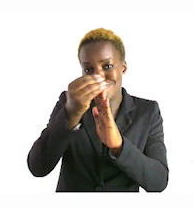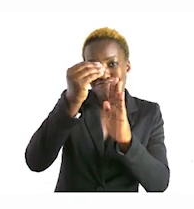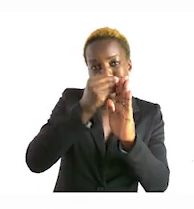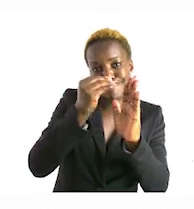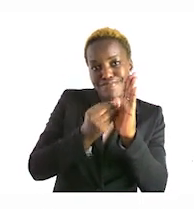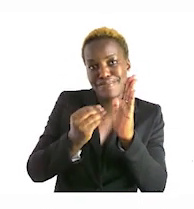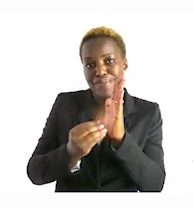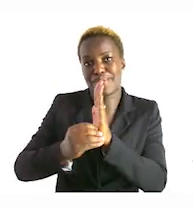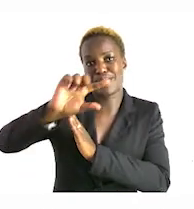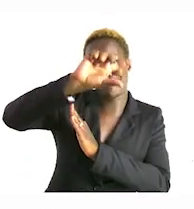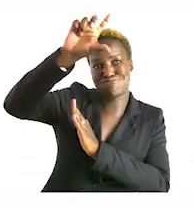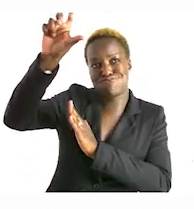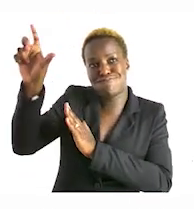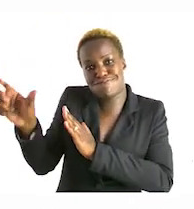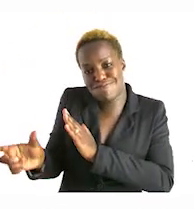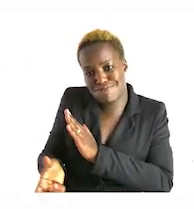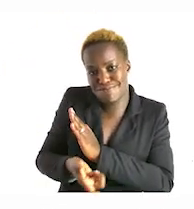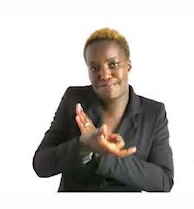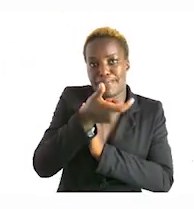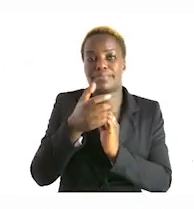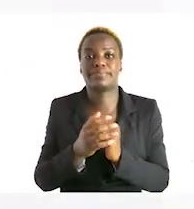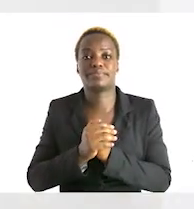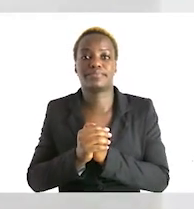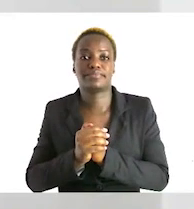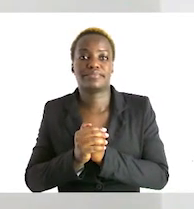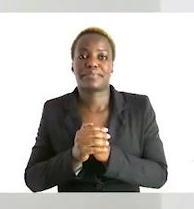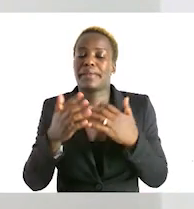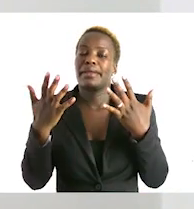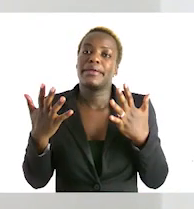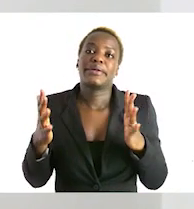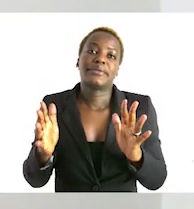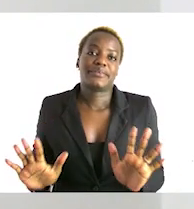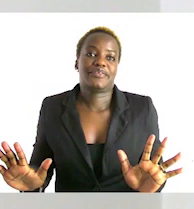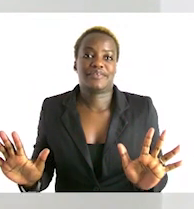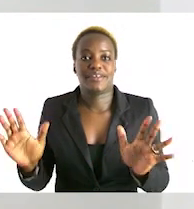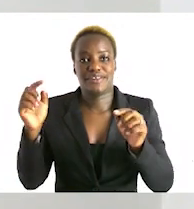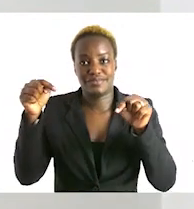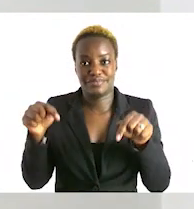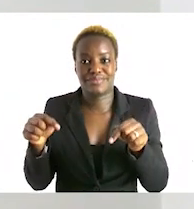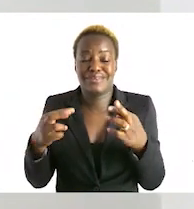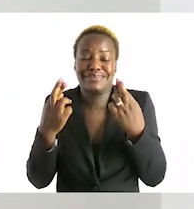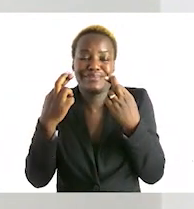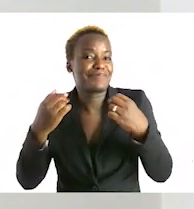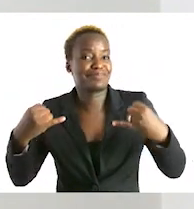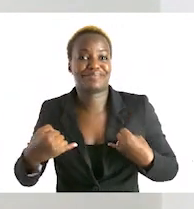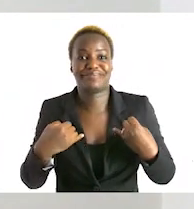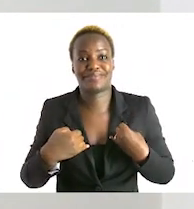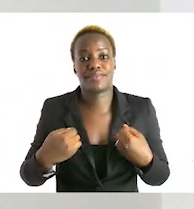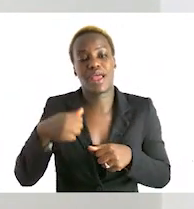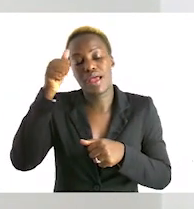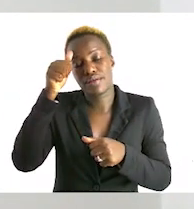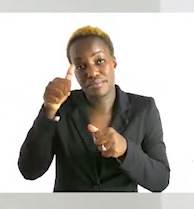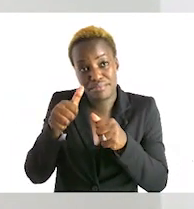and that is all for this day i hope you enjoyed it and remember